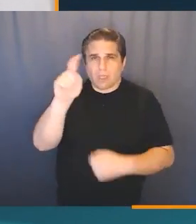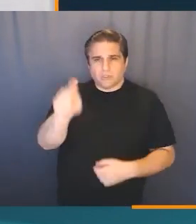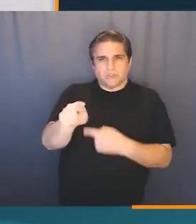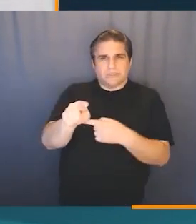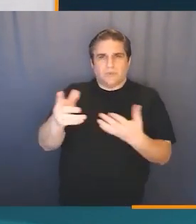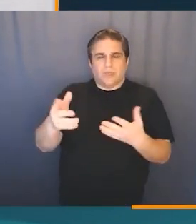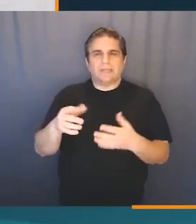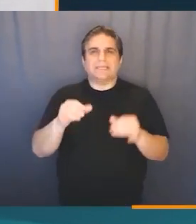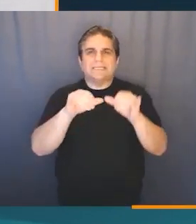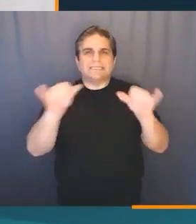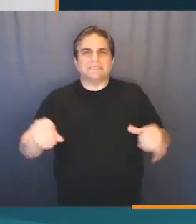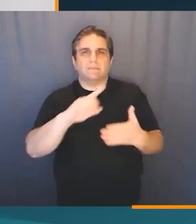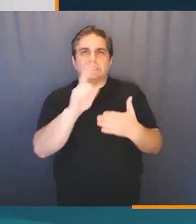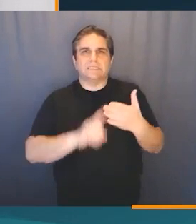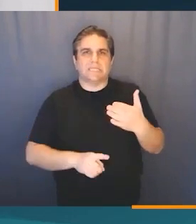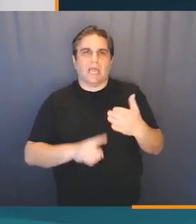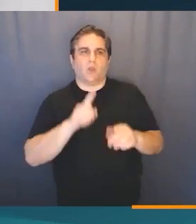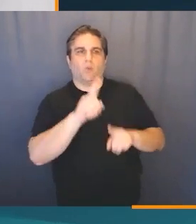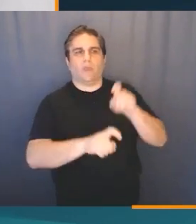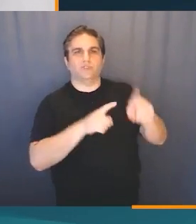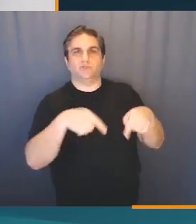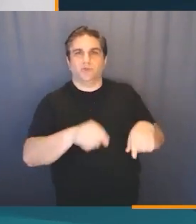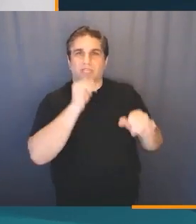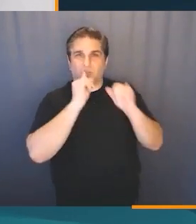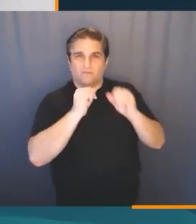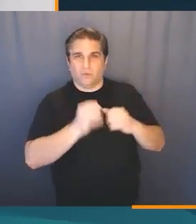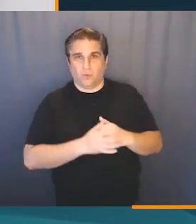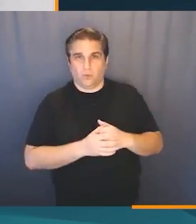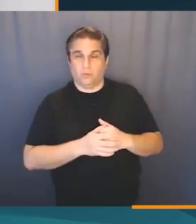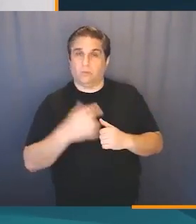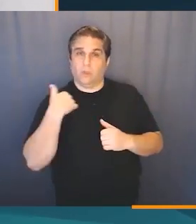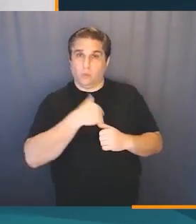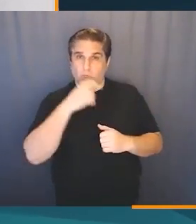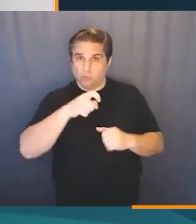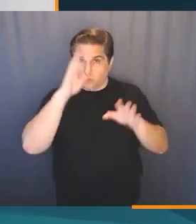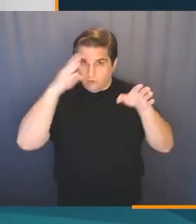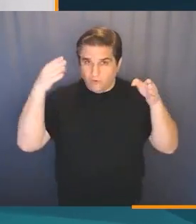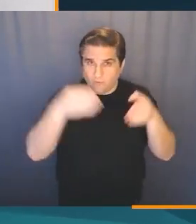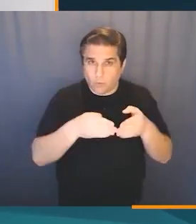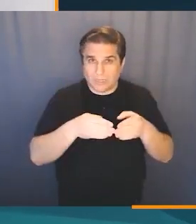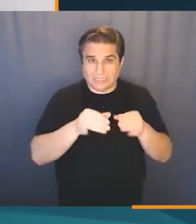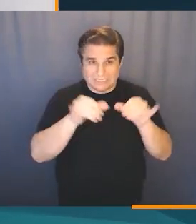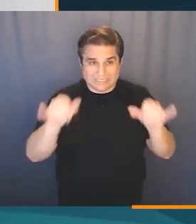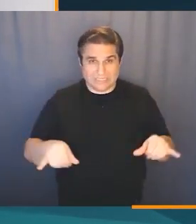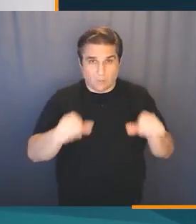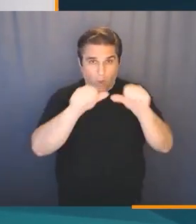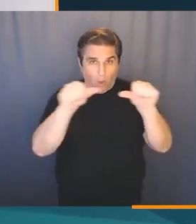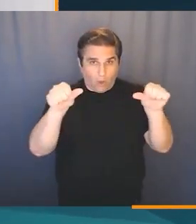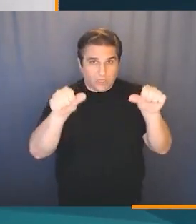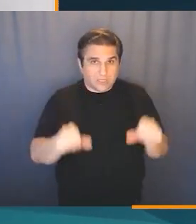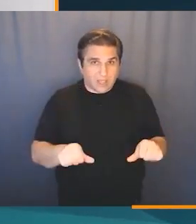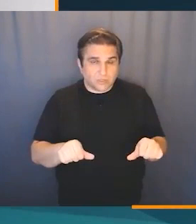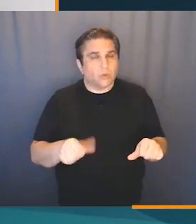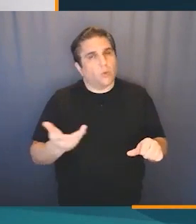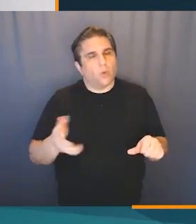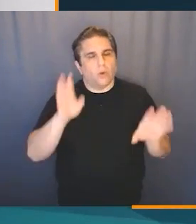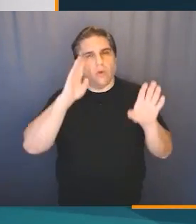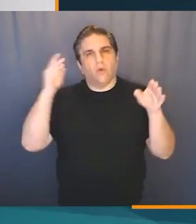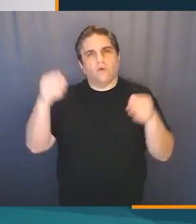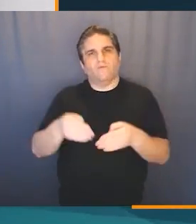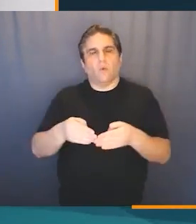asked is about system design questions. Are they more focused on the system architecture itself?